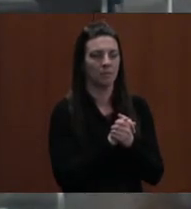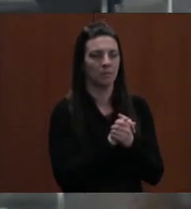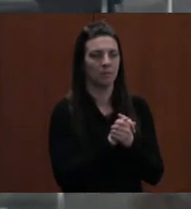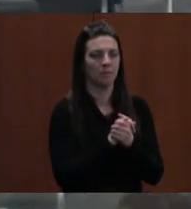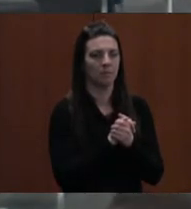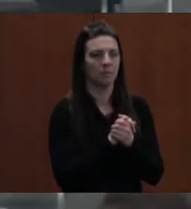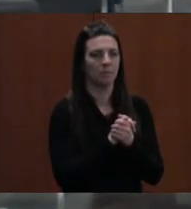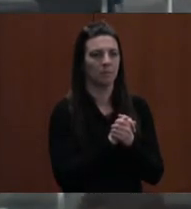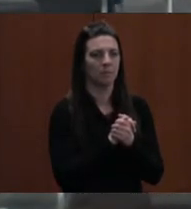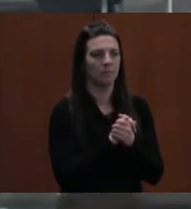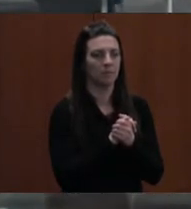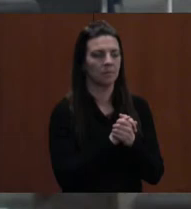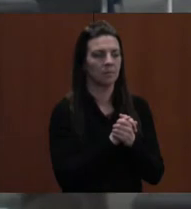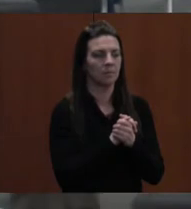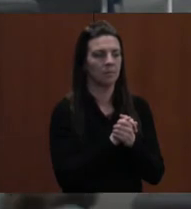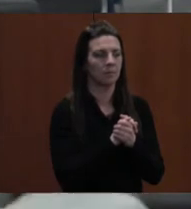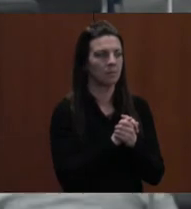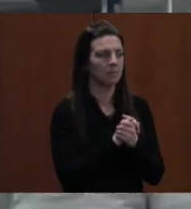Wendy Rogers.